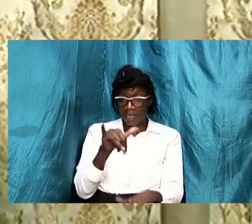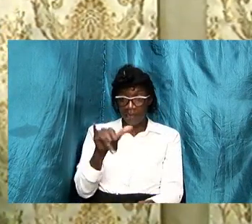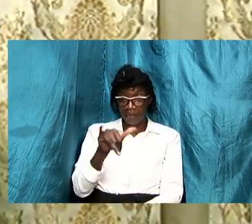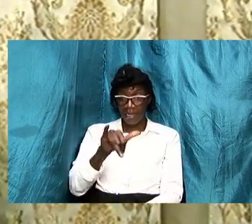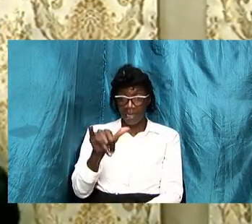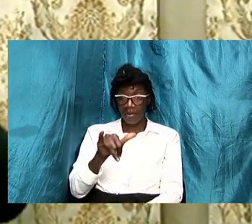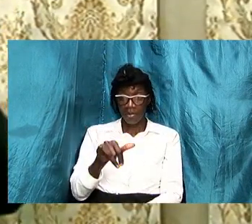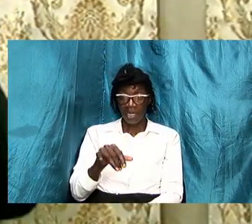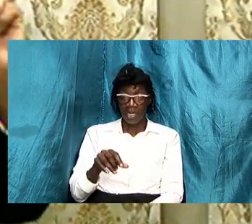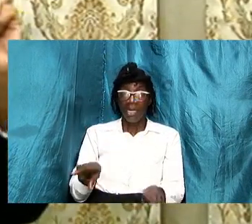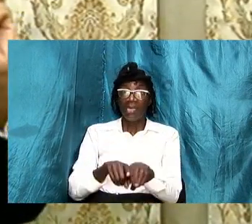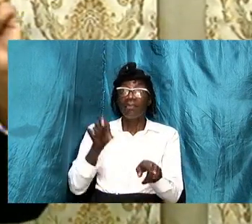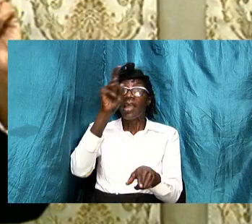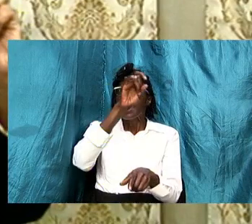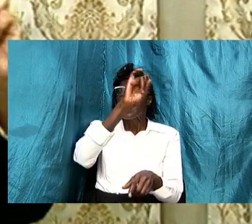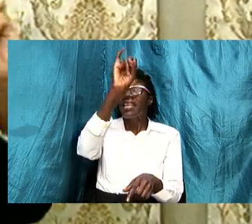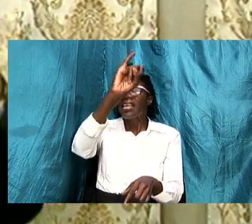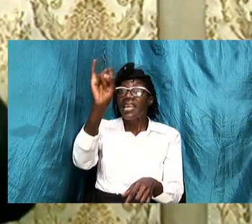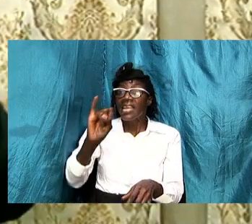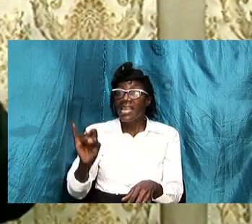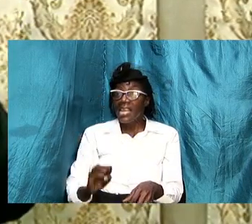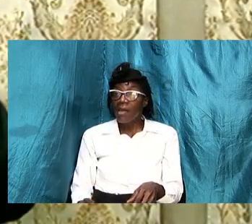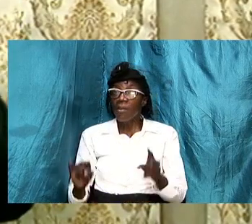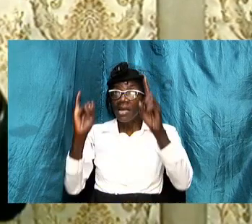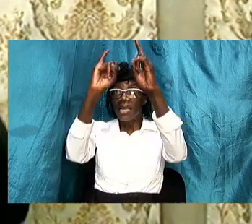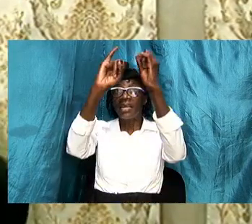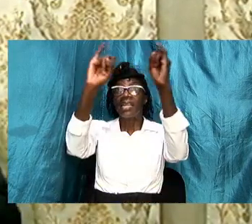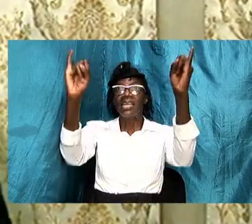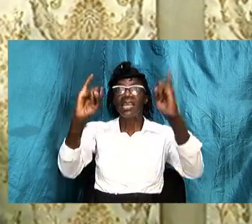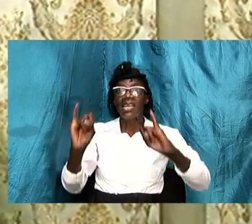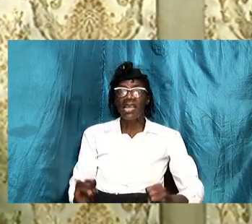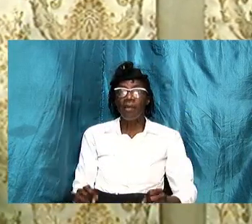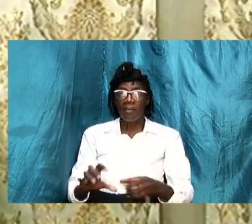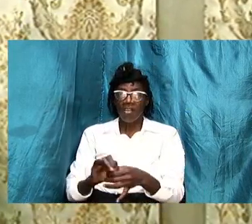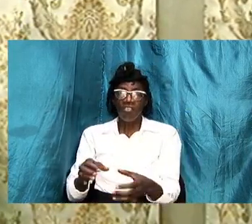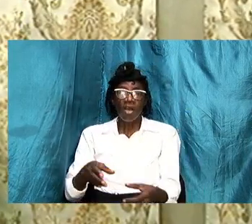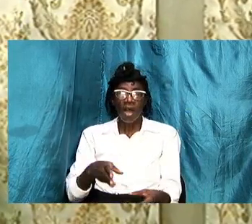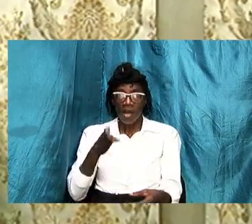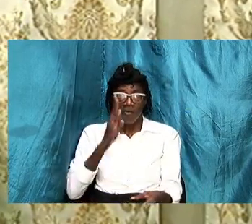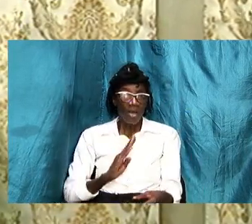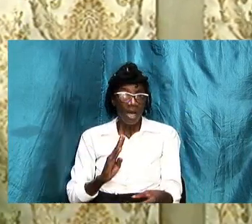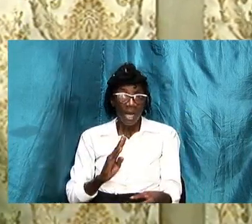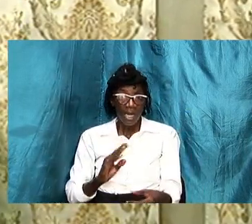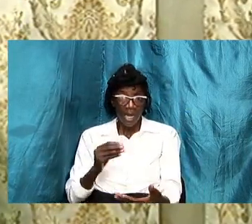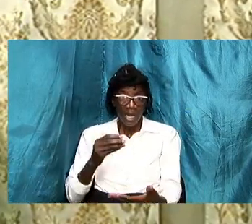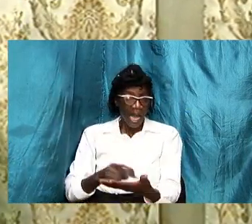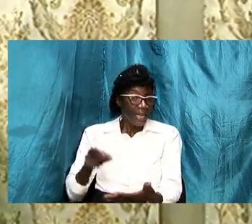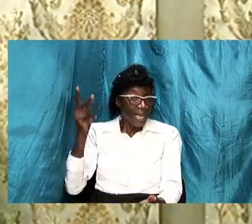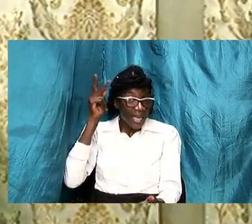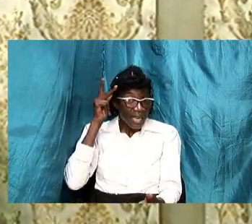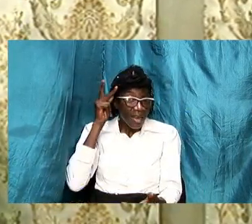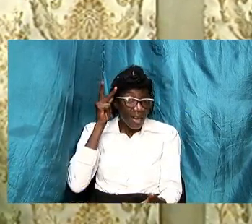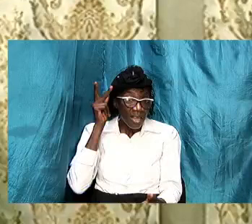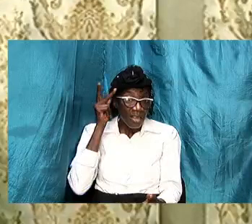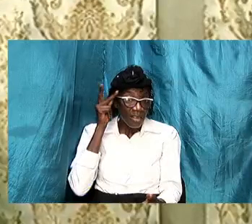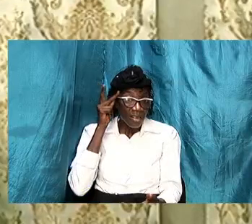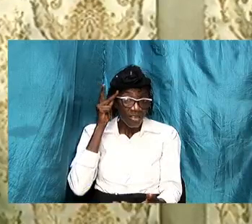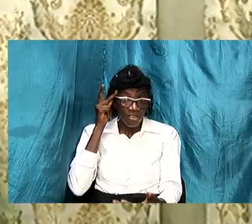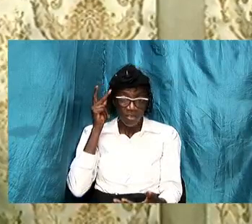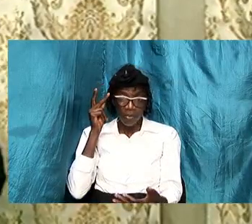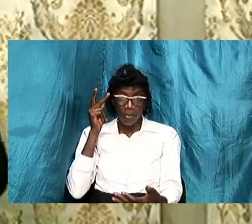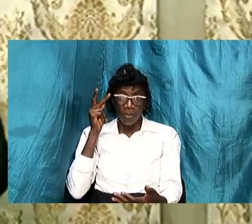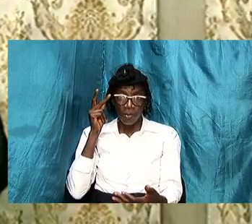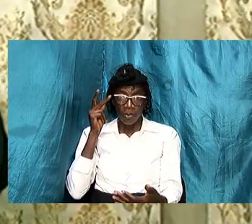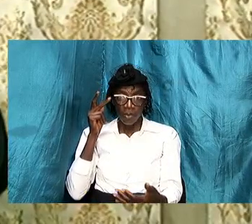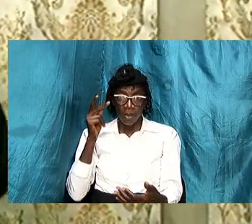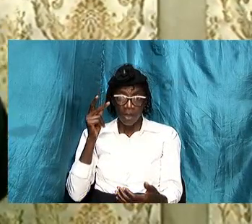image of god with you know in terms of their intellectual capacities and capabilities in terms of